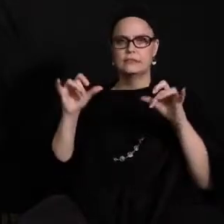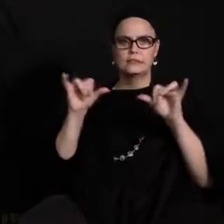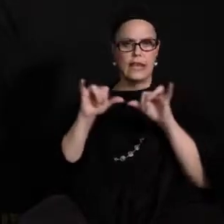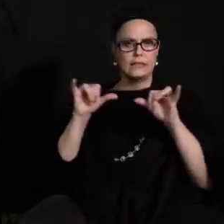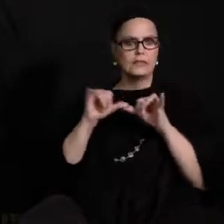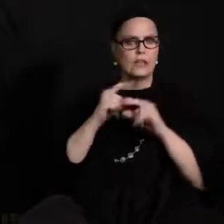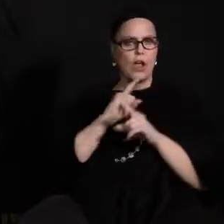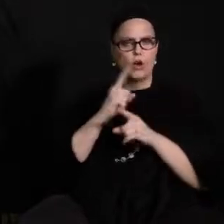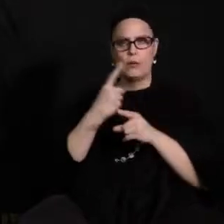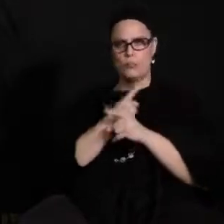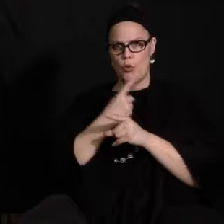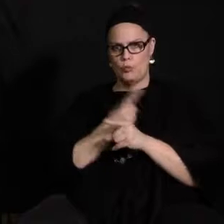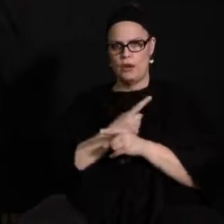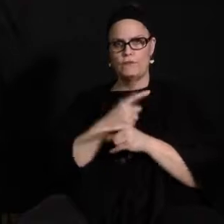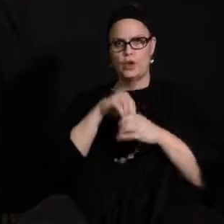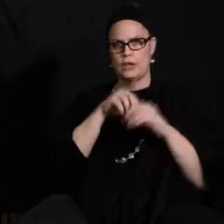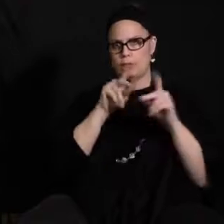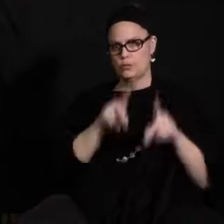plan.